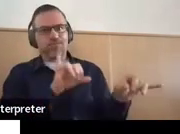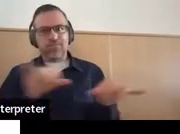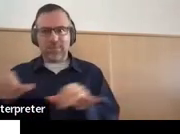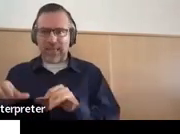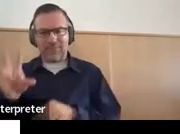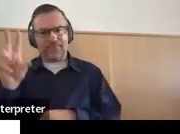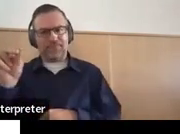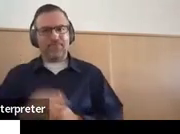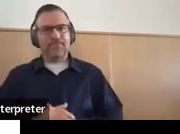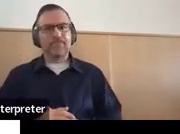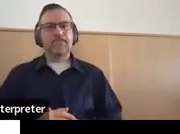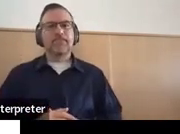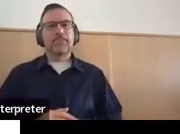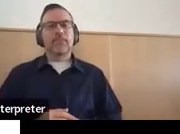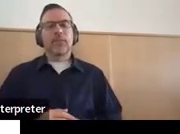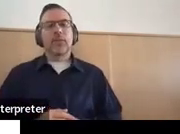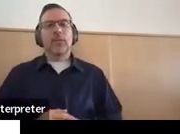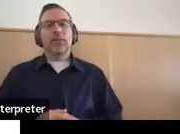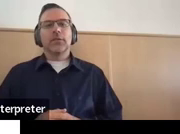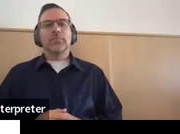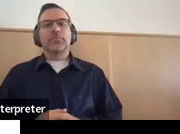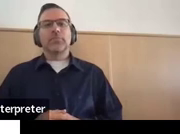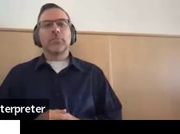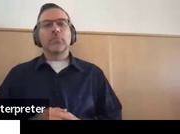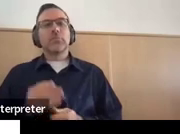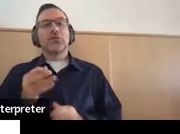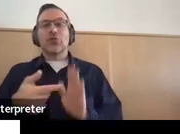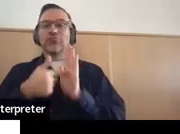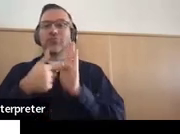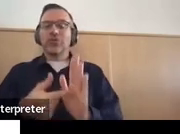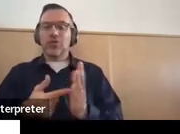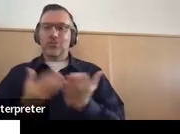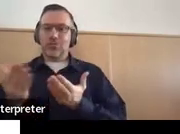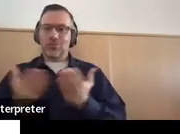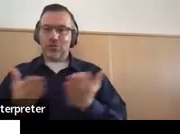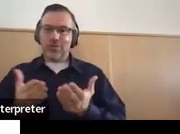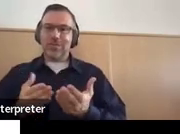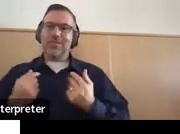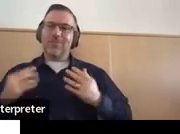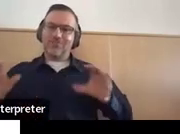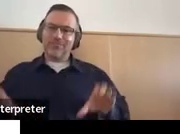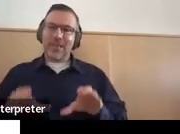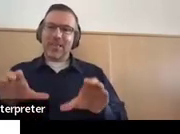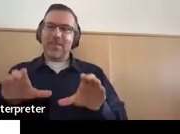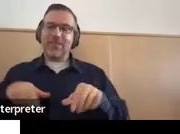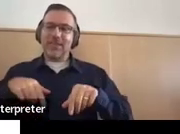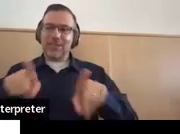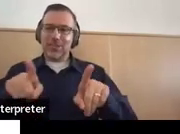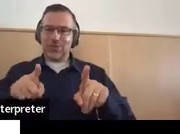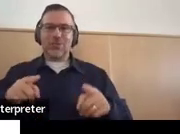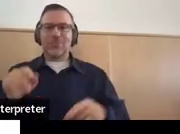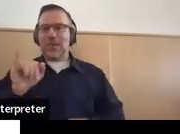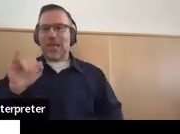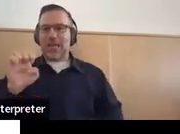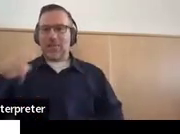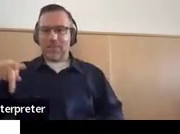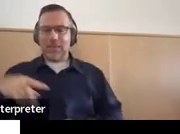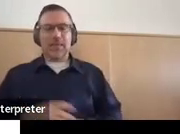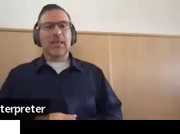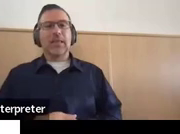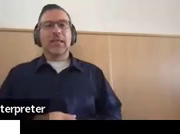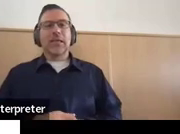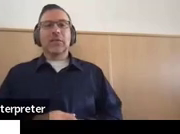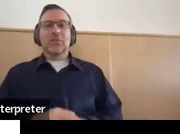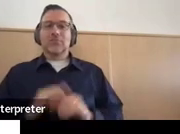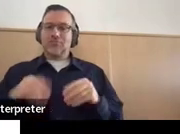So this documents the services and activities occurring during the life of this IEP being provided by